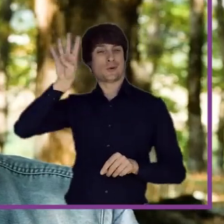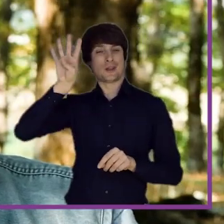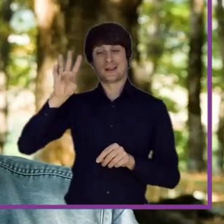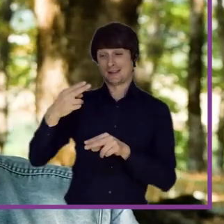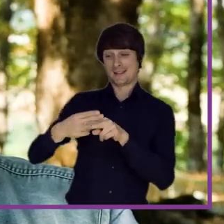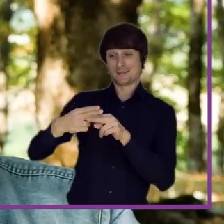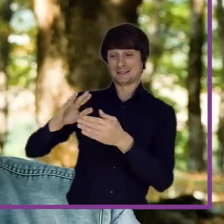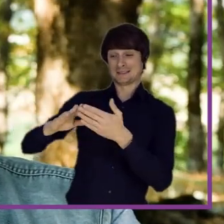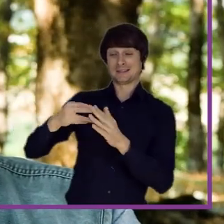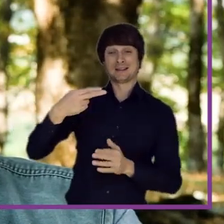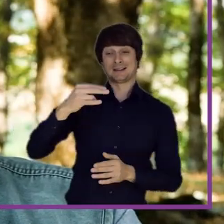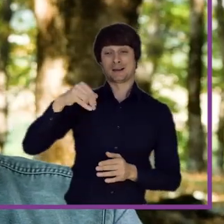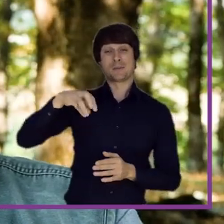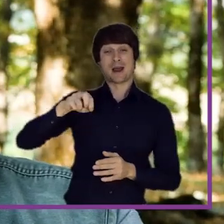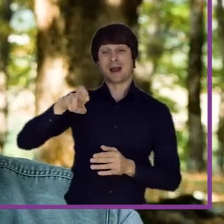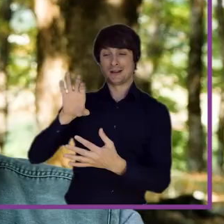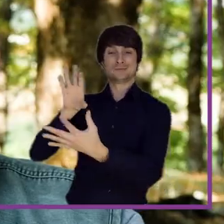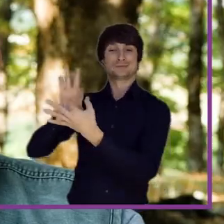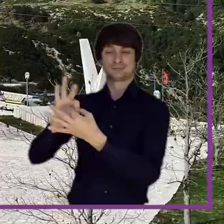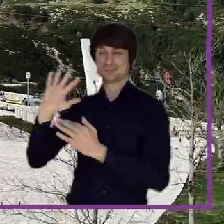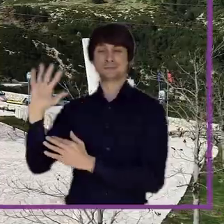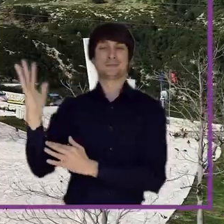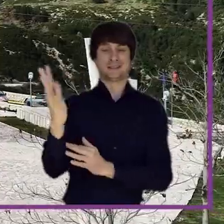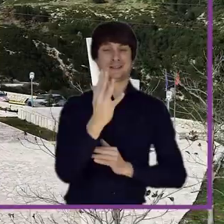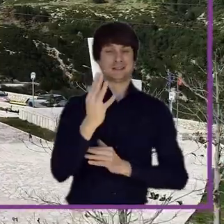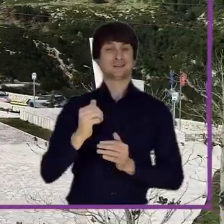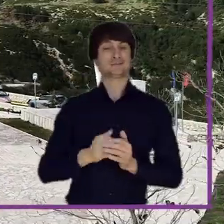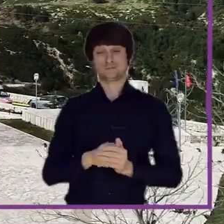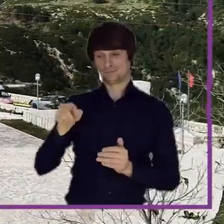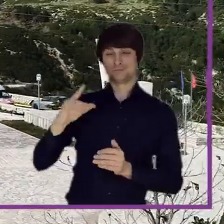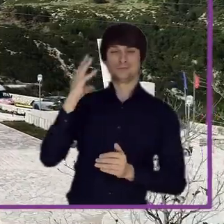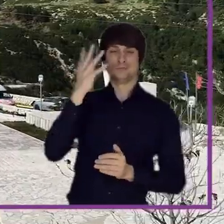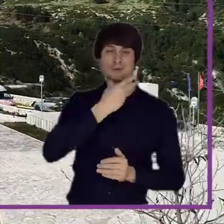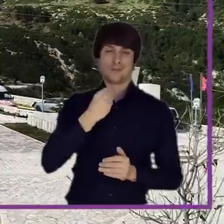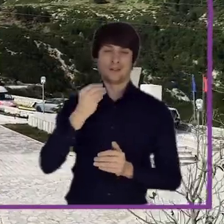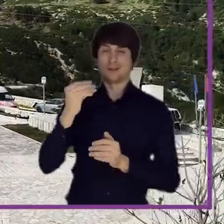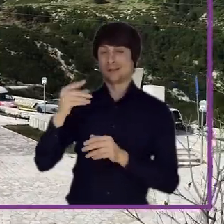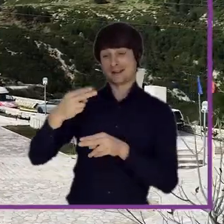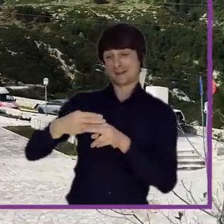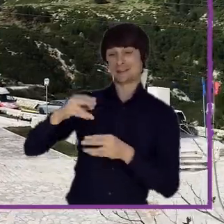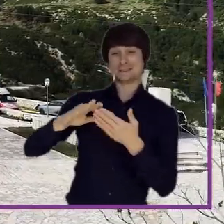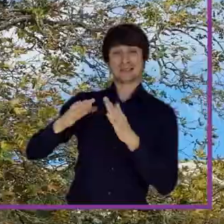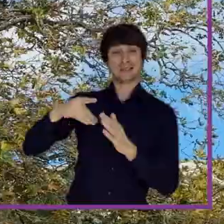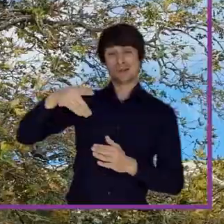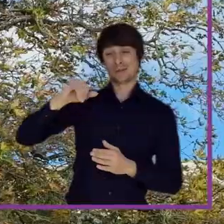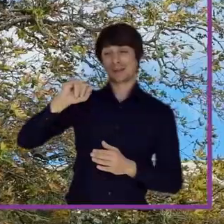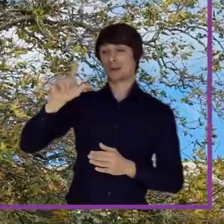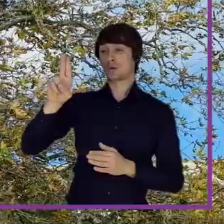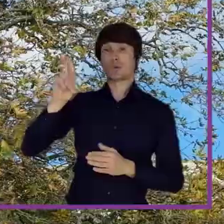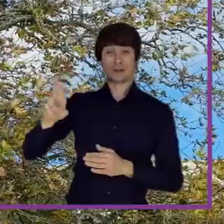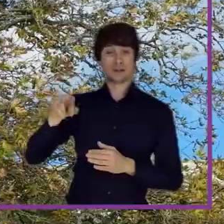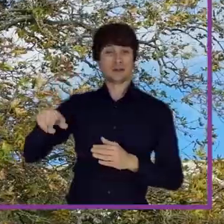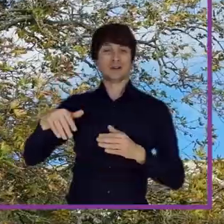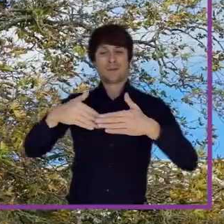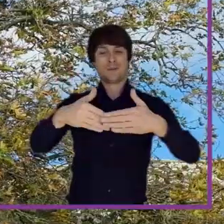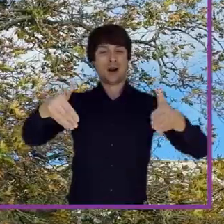therefore our village is called the balcony of the seashore. In the center of this small village there is a plain tree, under the